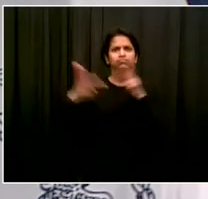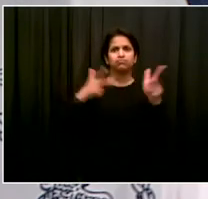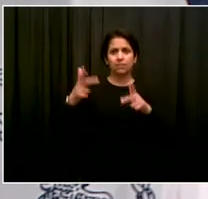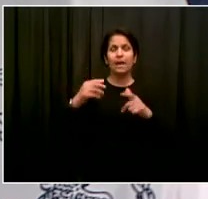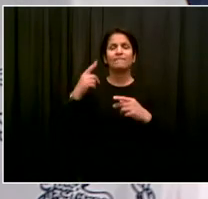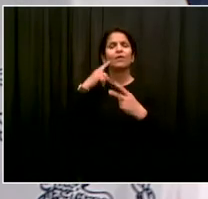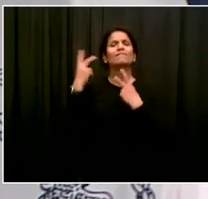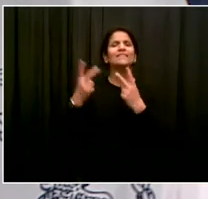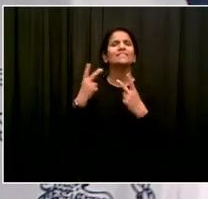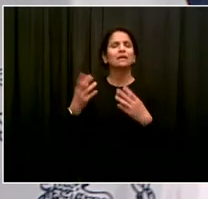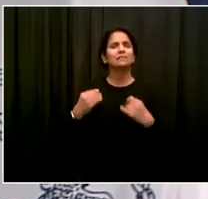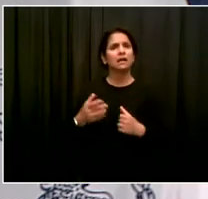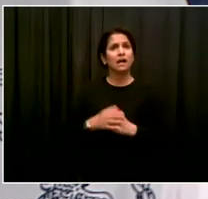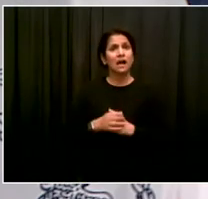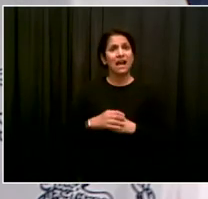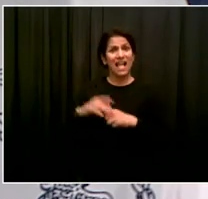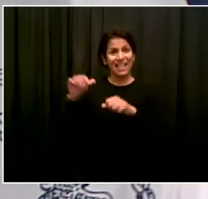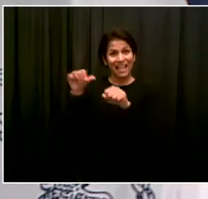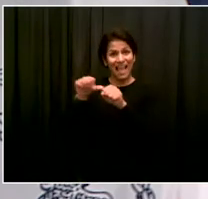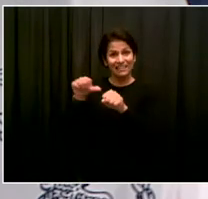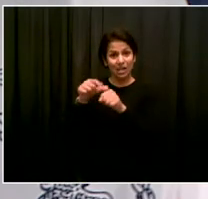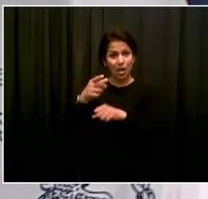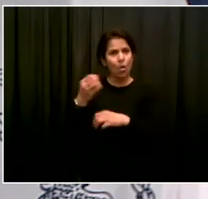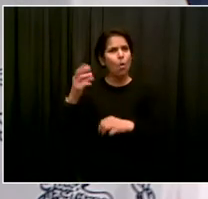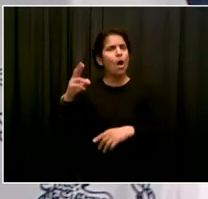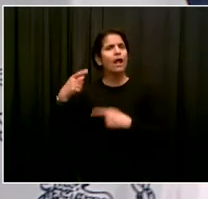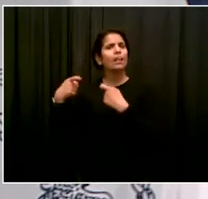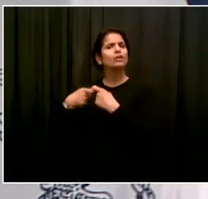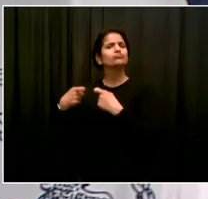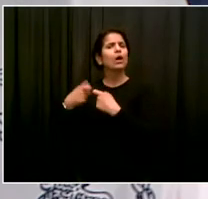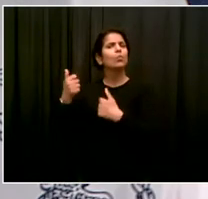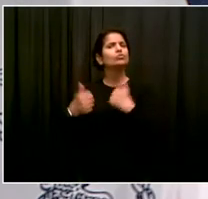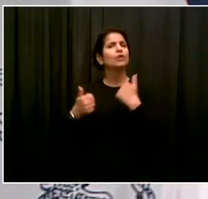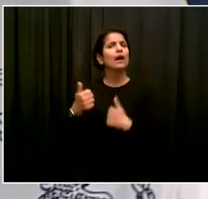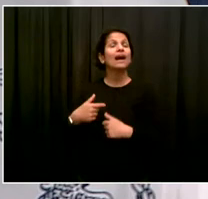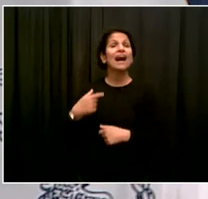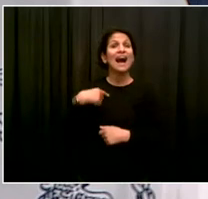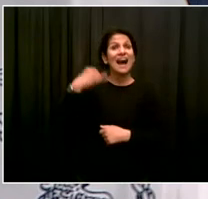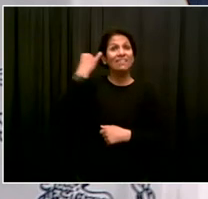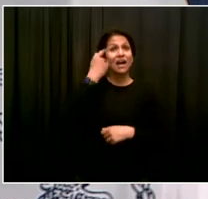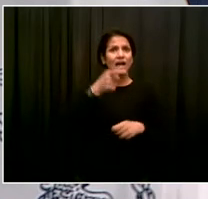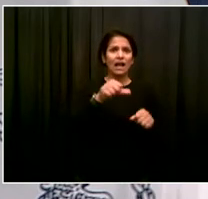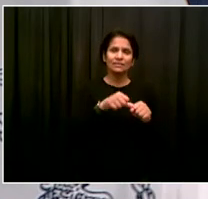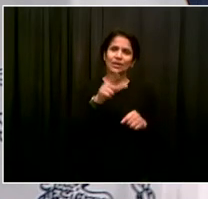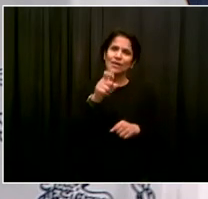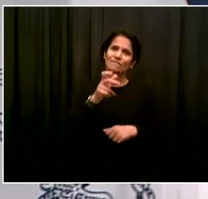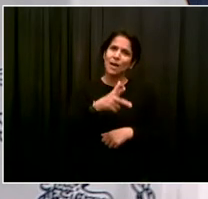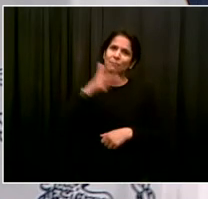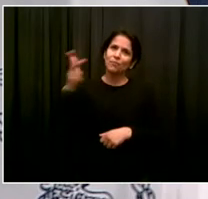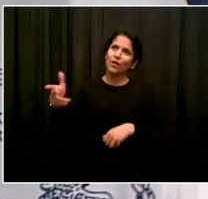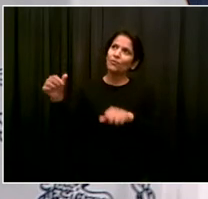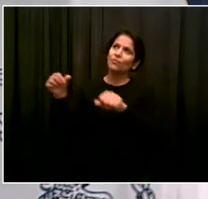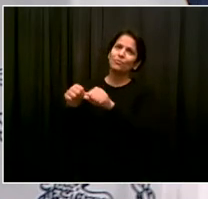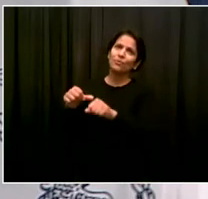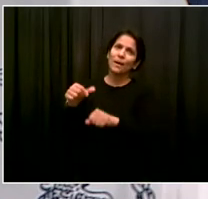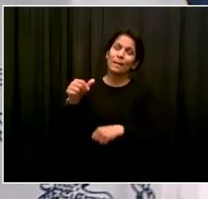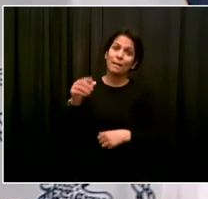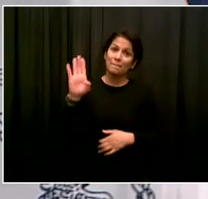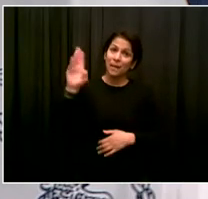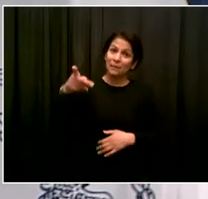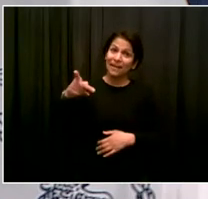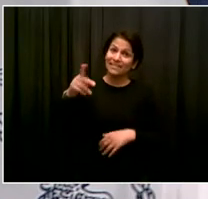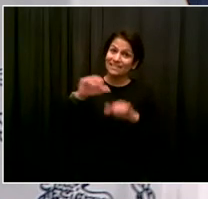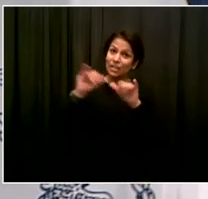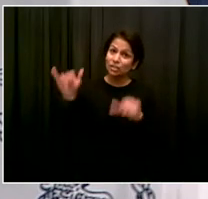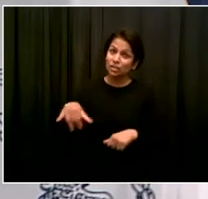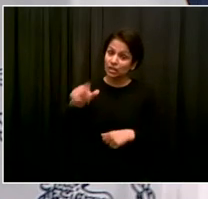Pat, that vehicle is, it's a hybrid vehicle. We can get you all the specifics. It runs on